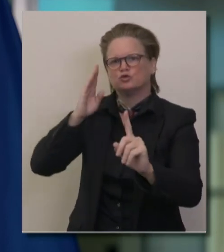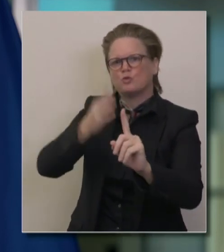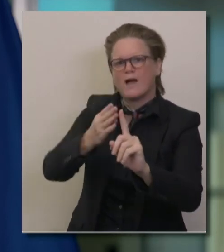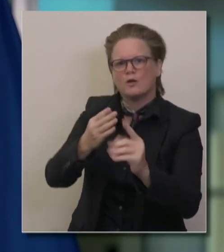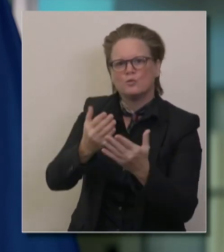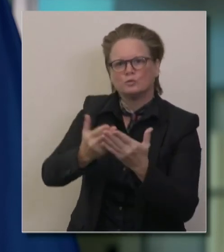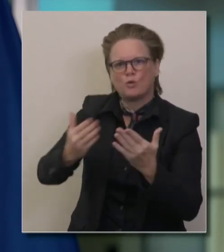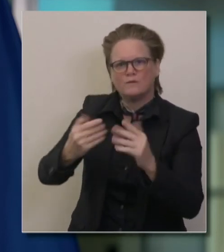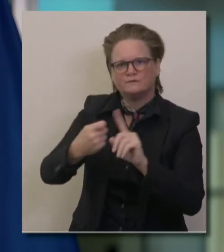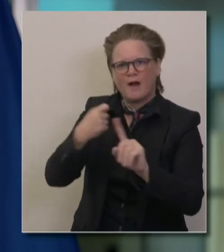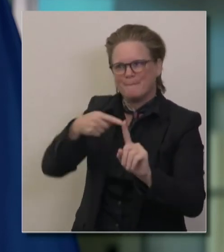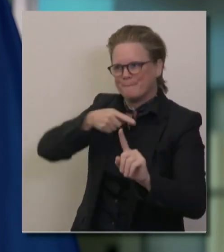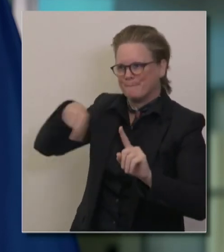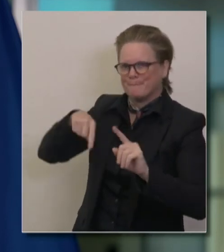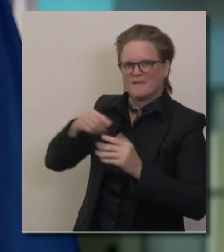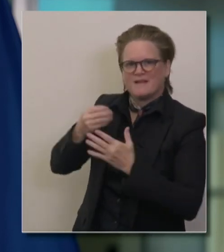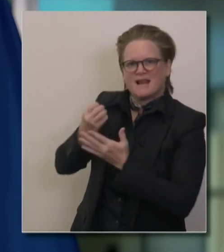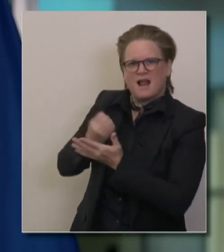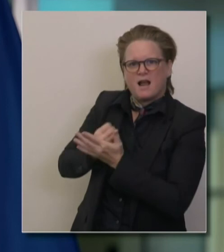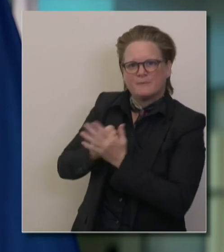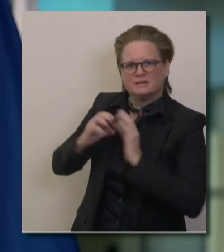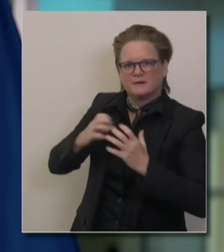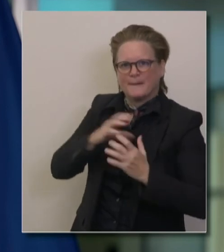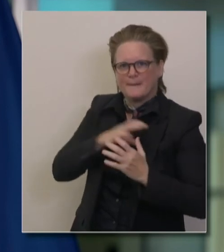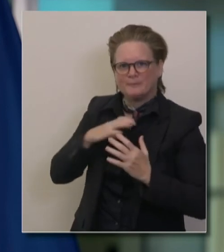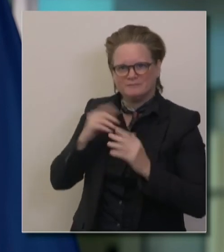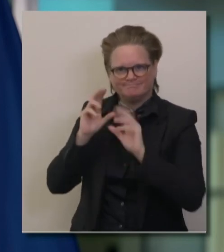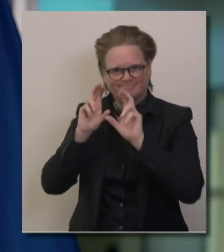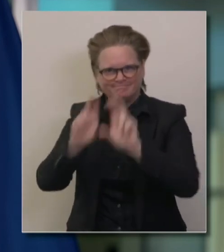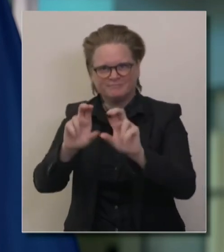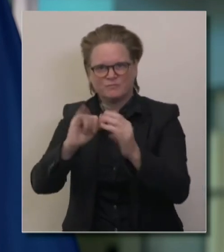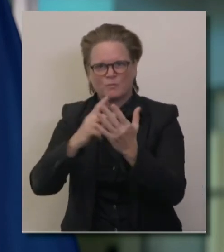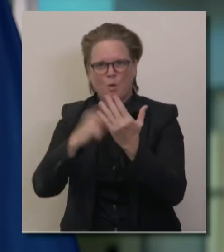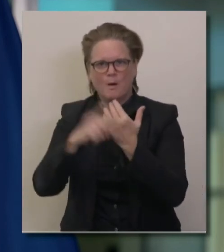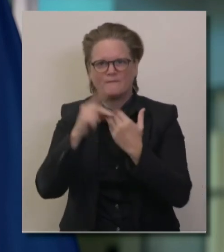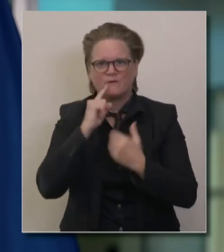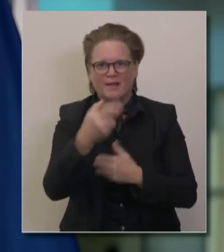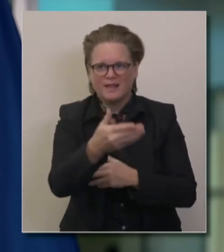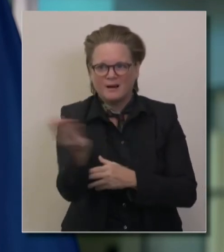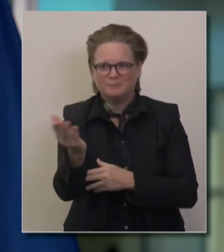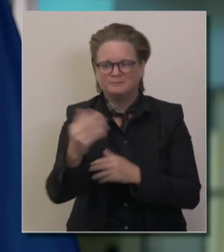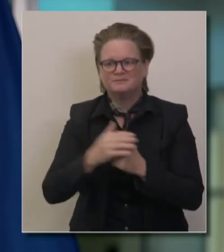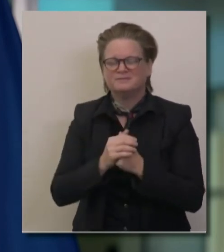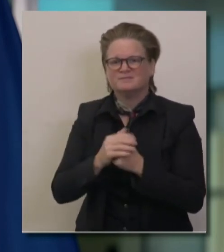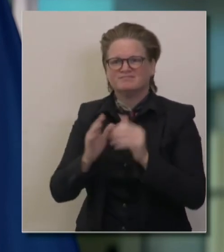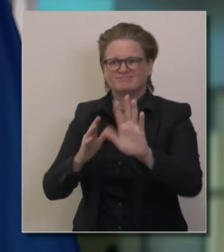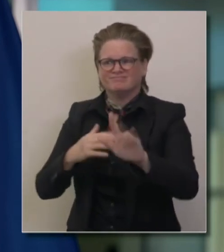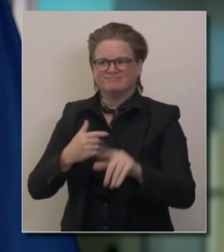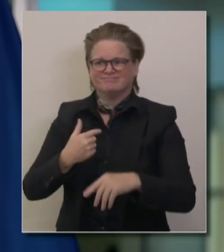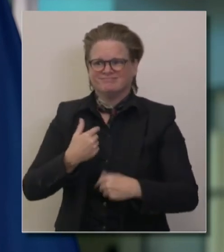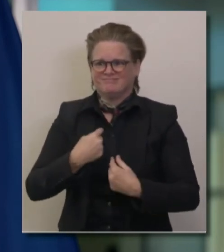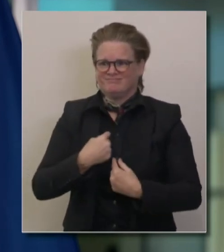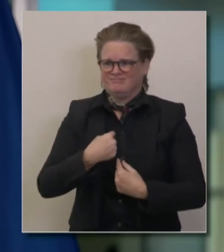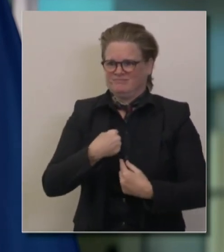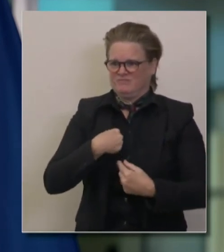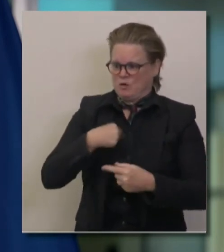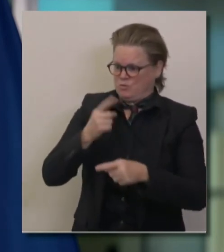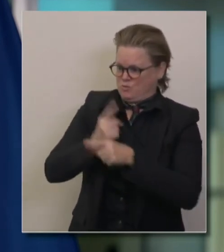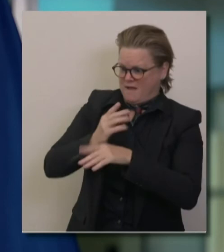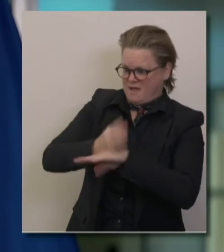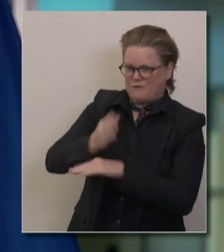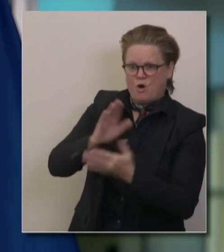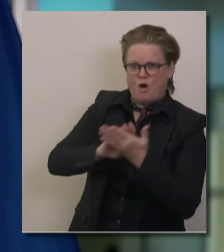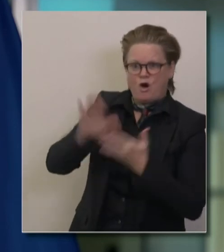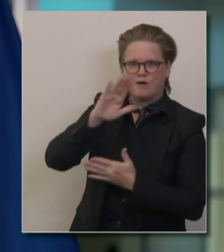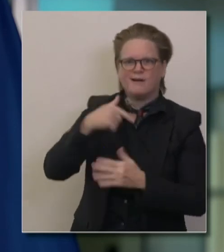in that first lost program. So those are among the supports. I am a small business owner. I started right out of college, put pen to paper, opened a